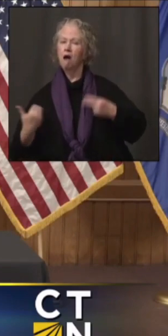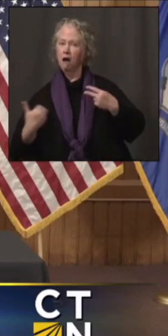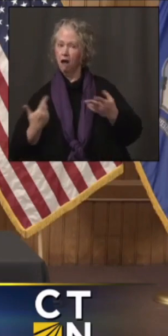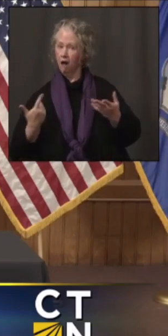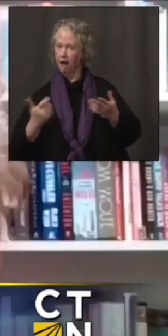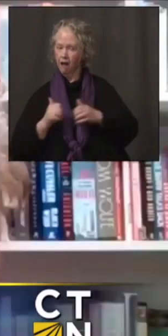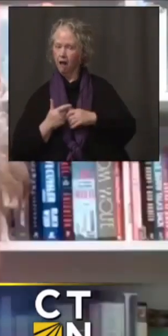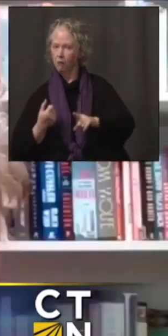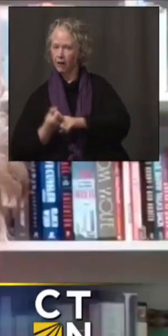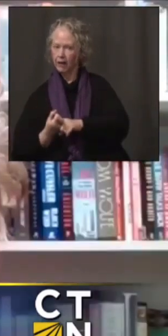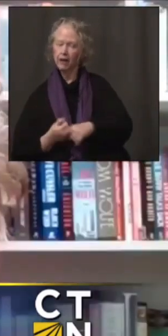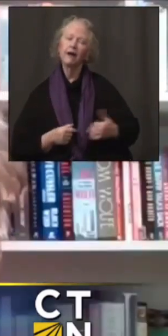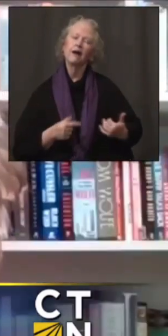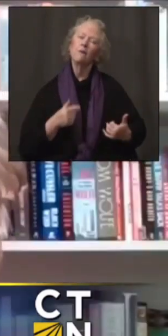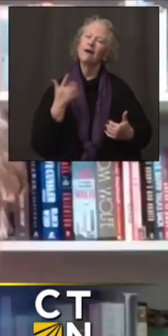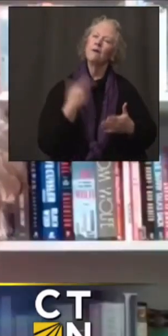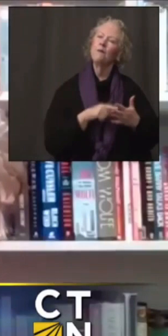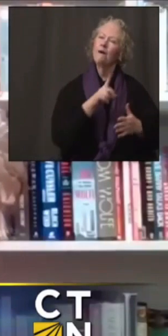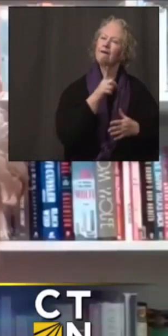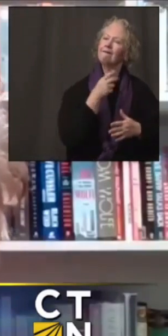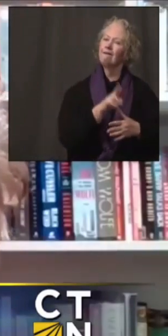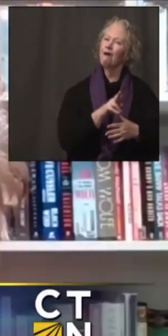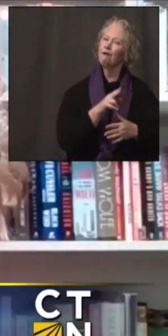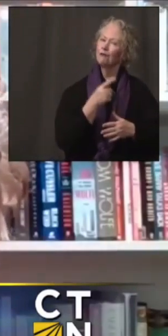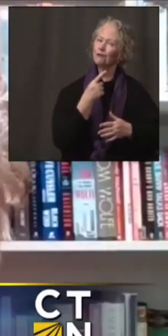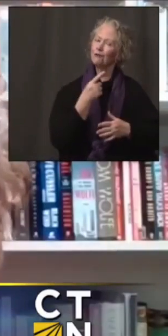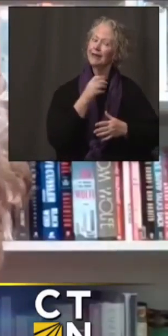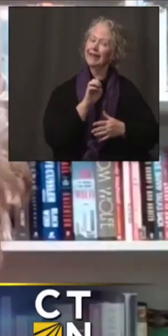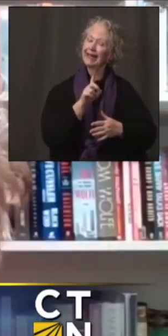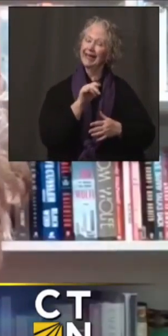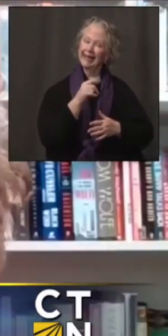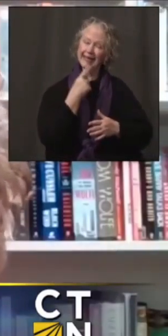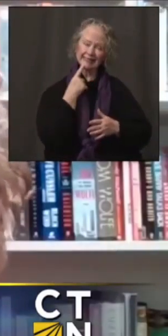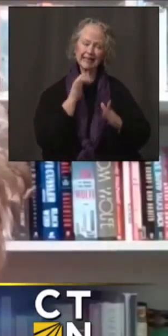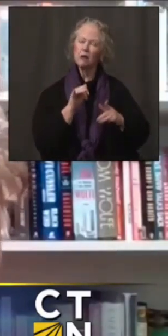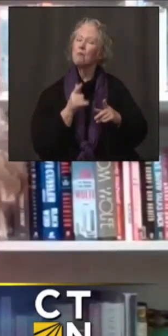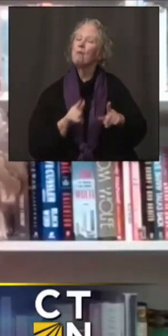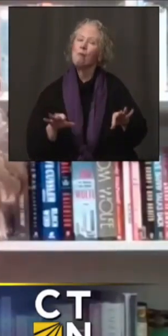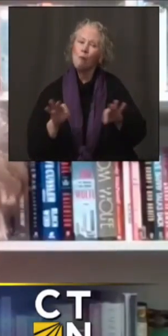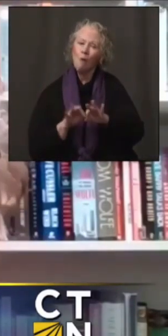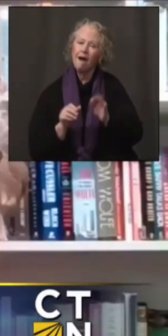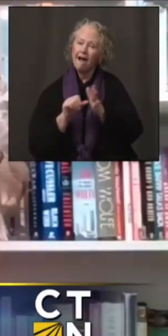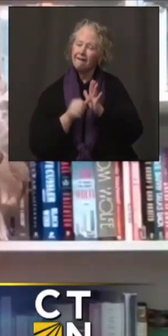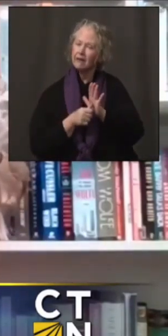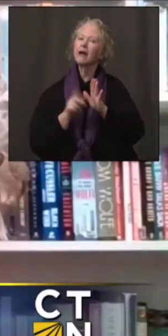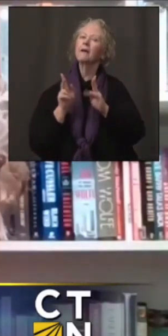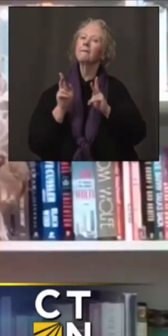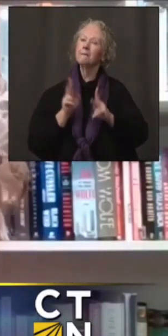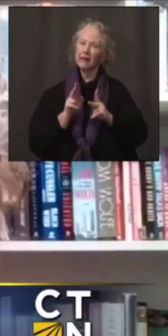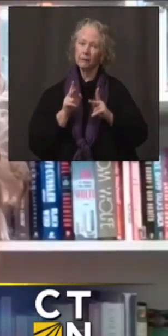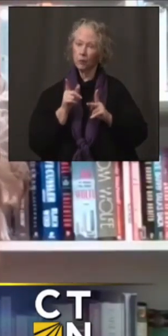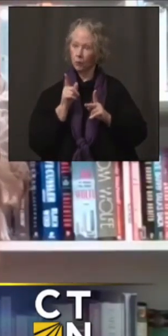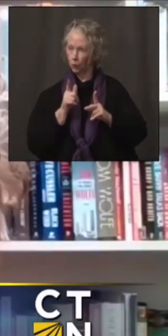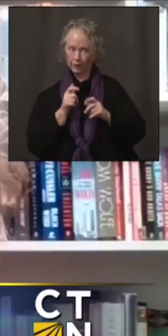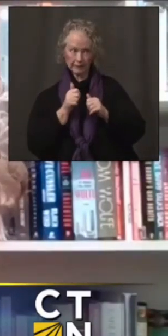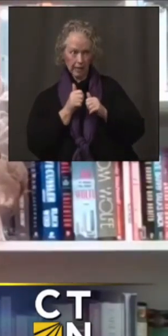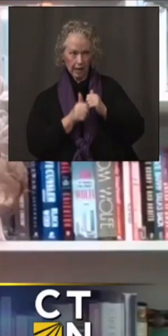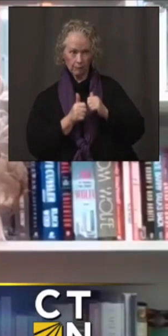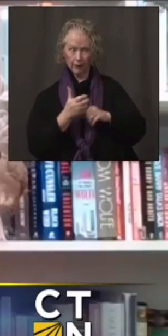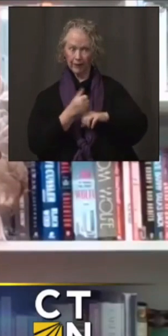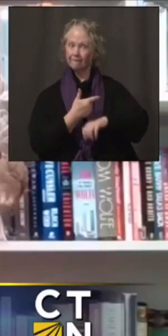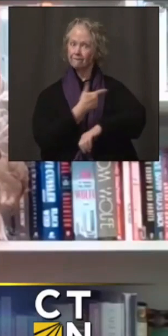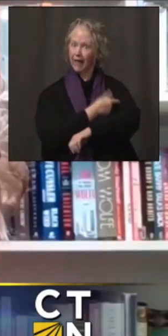Well, as Dr. Eadie said, I mean, it just highlights the importance of everyone who's eligible getting their vaccine as soon as they can.